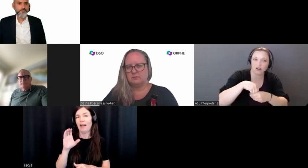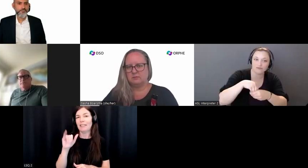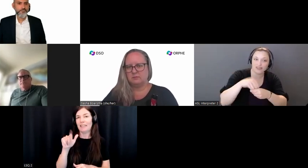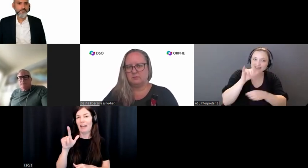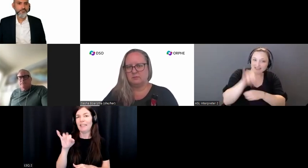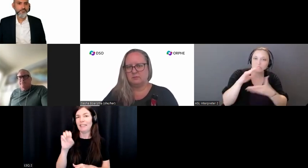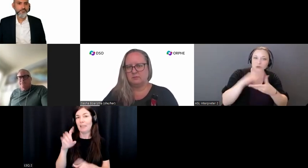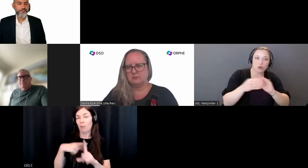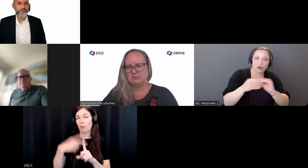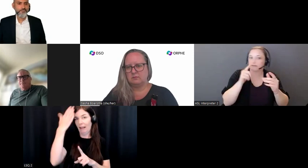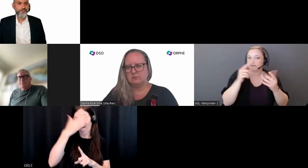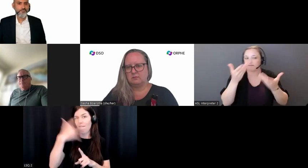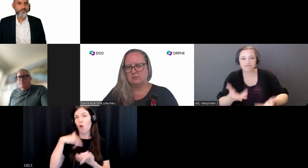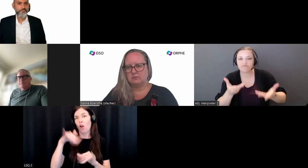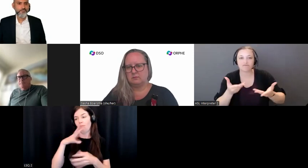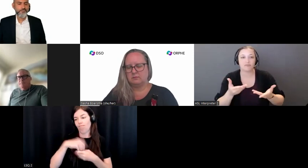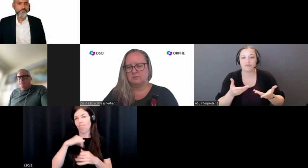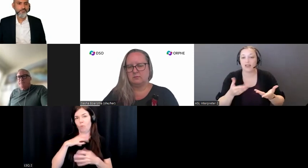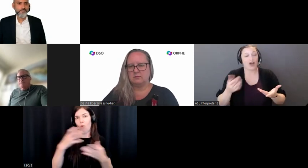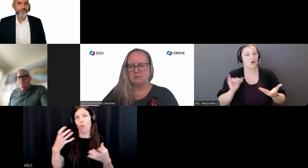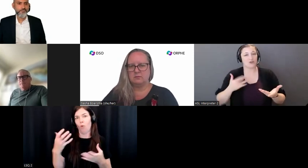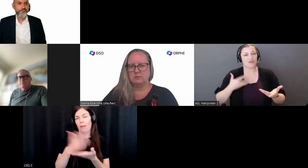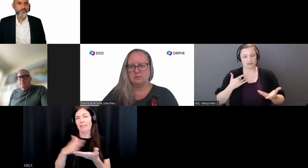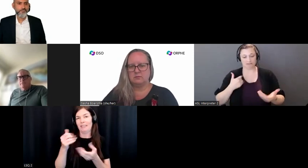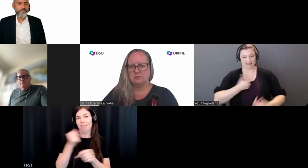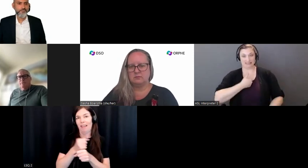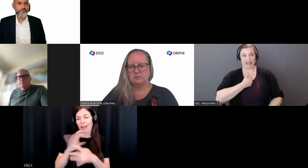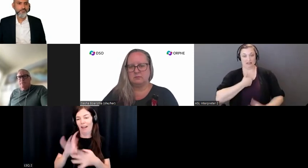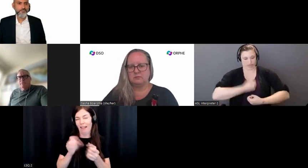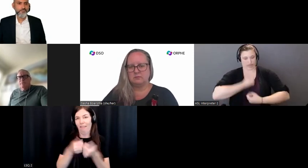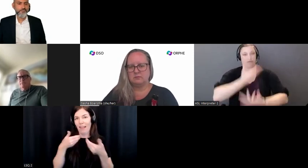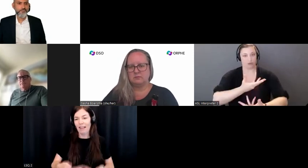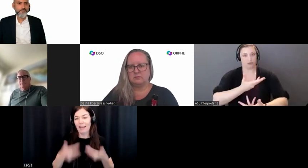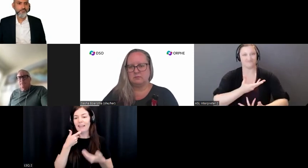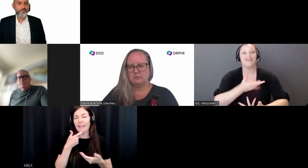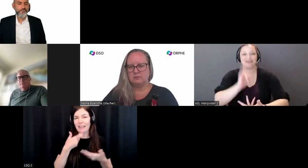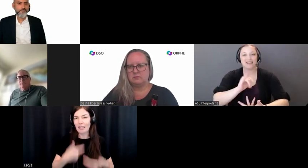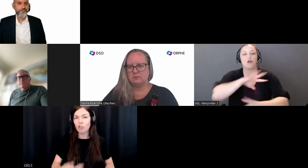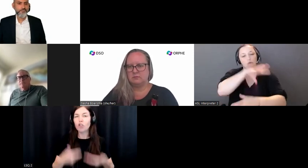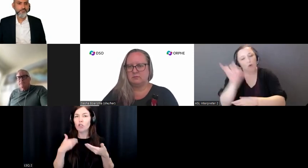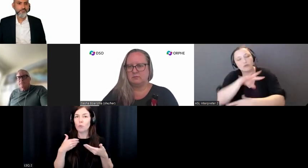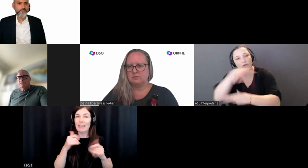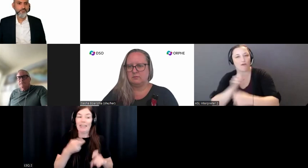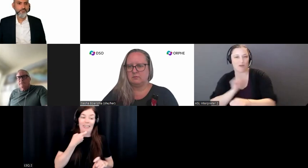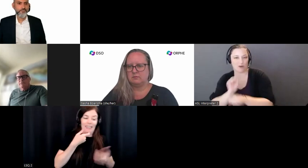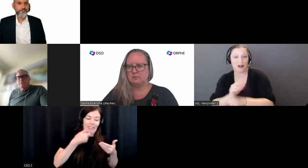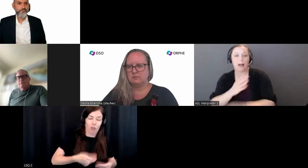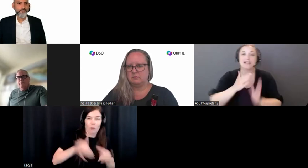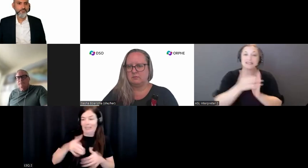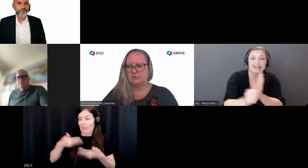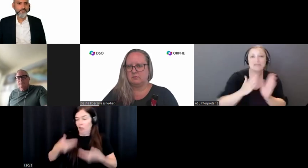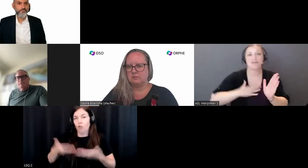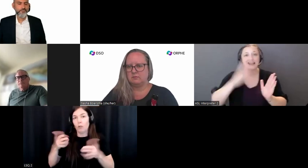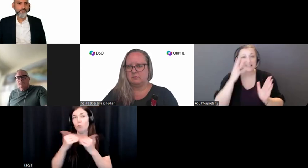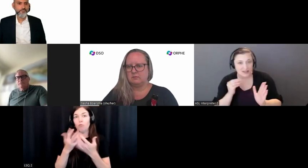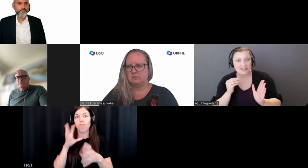believe that who I am is what I bring. Just as I bring my education, my skills, my experience to everything that I do, I bring my dimensions